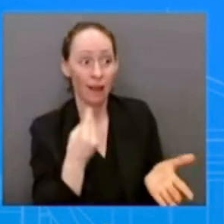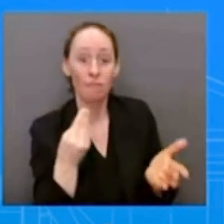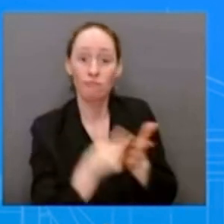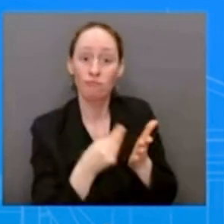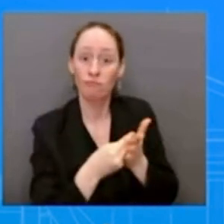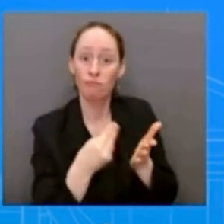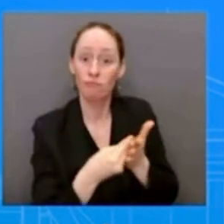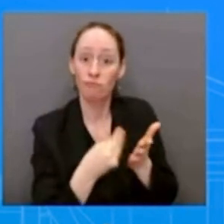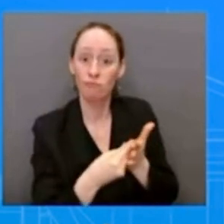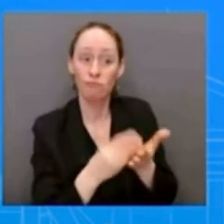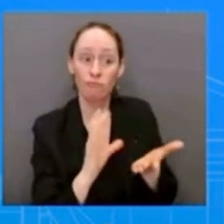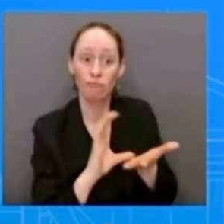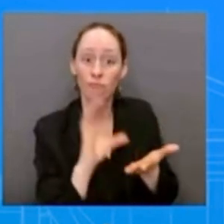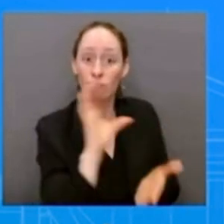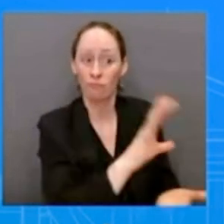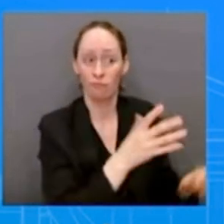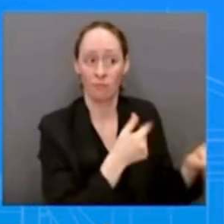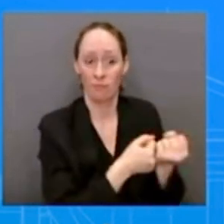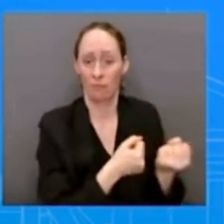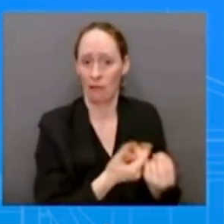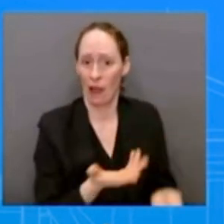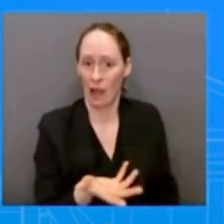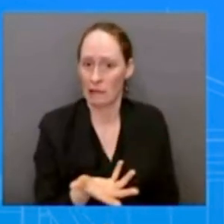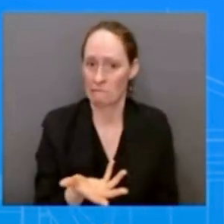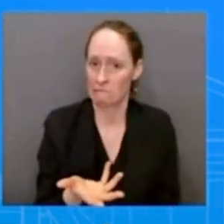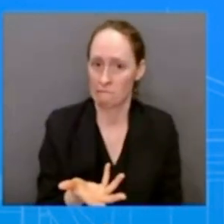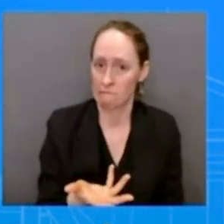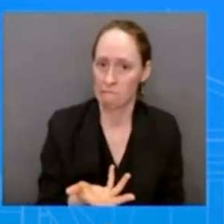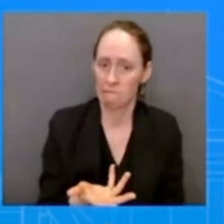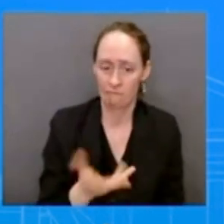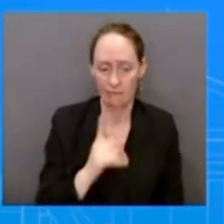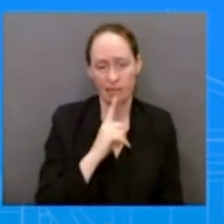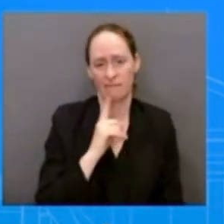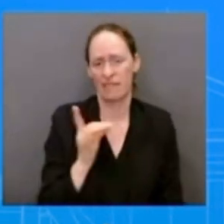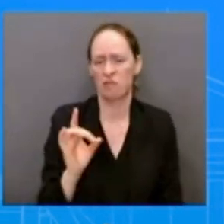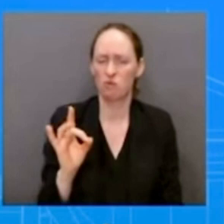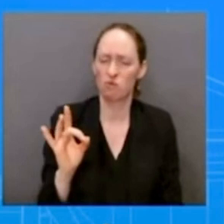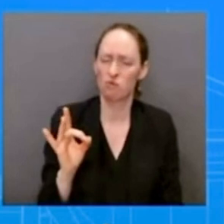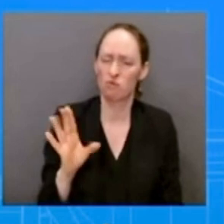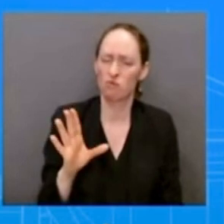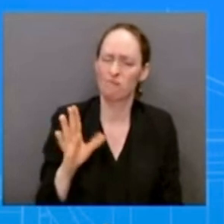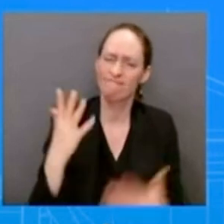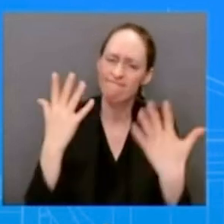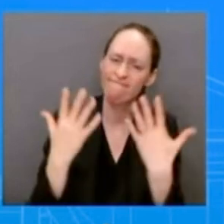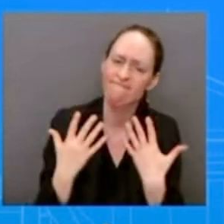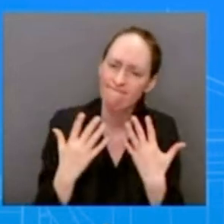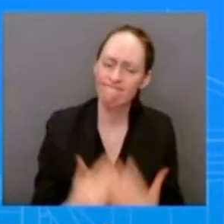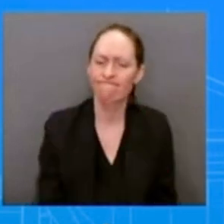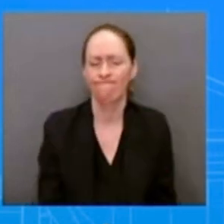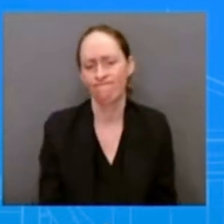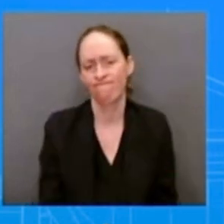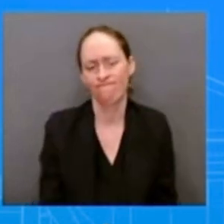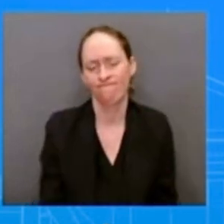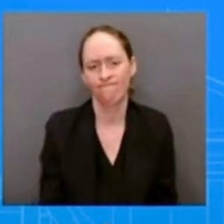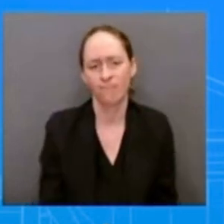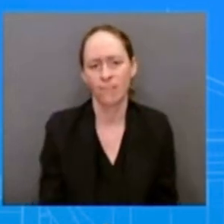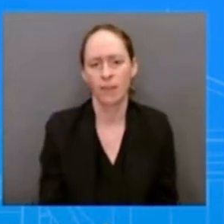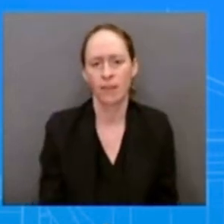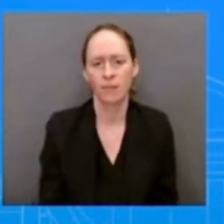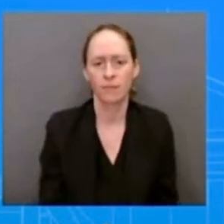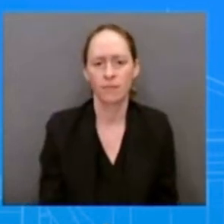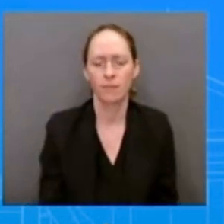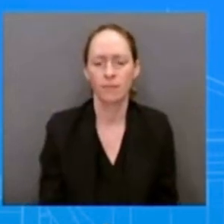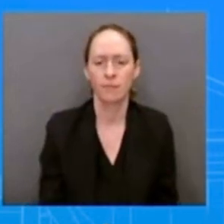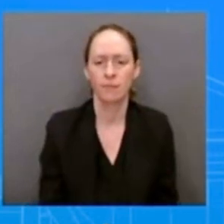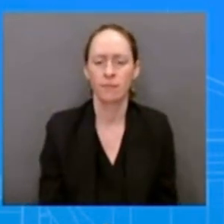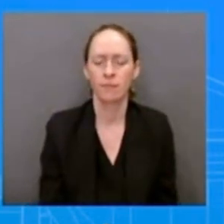and that would be really unfortunate because so much of the economic assistance that we provide Uganda is health assistance and